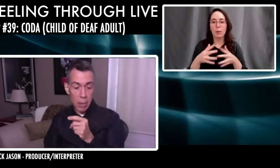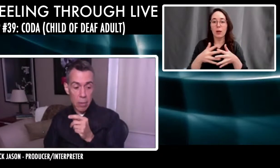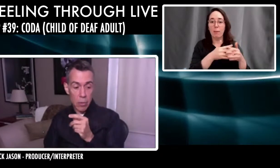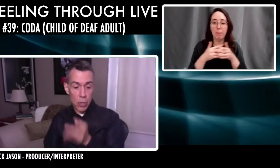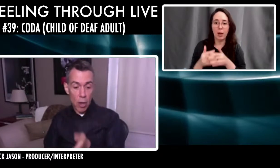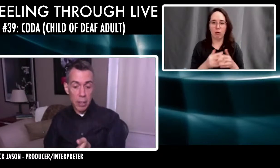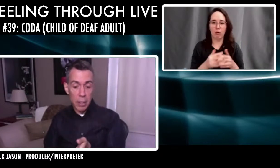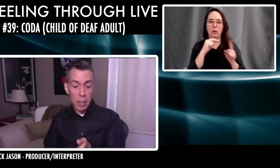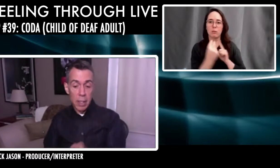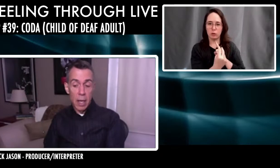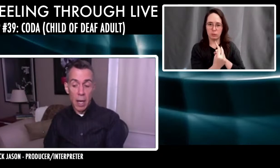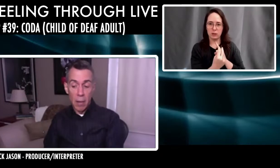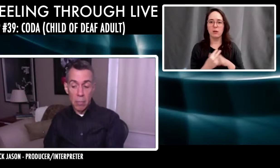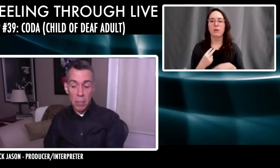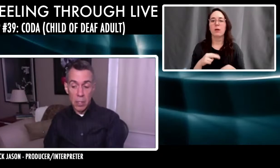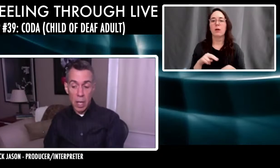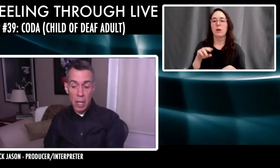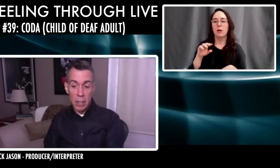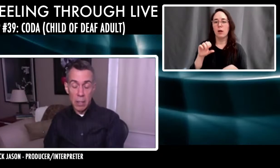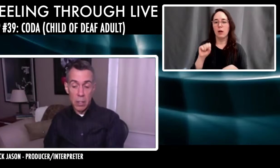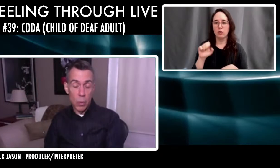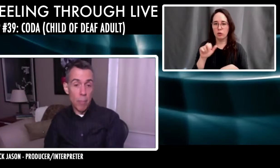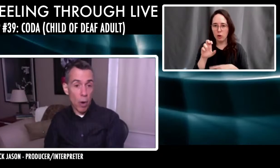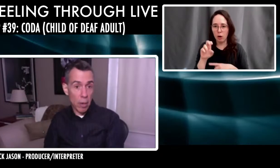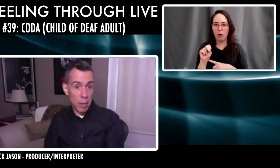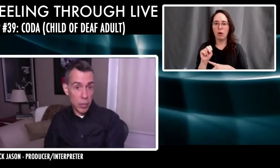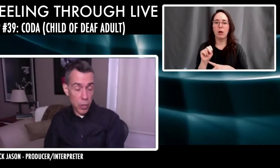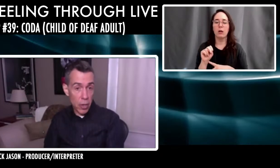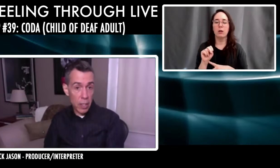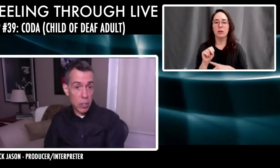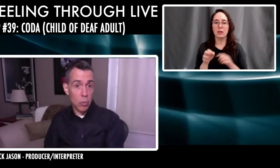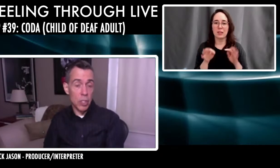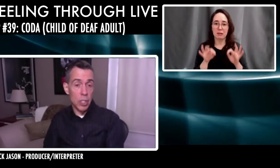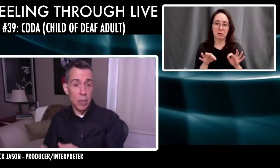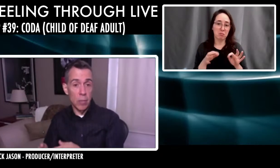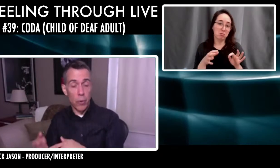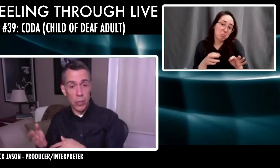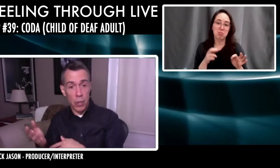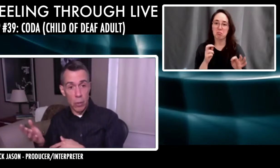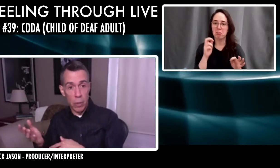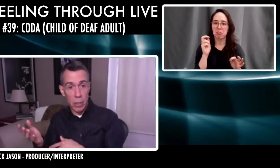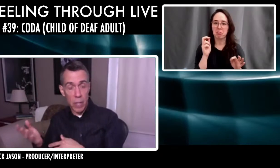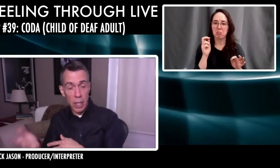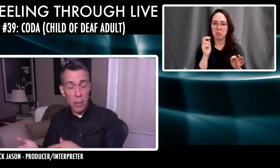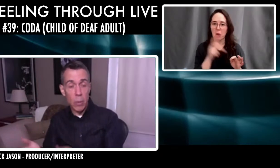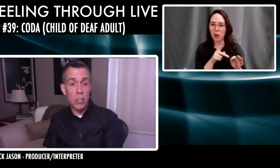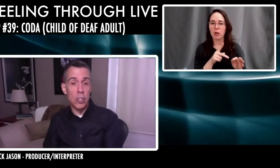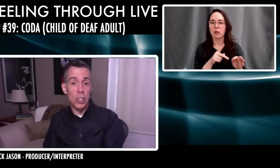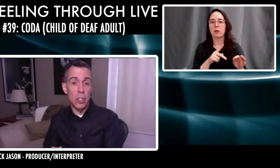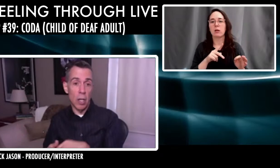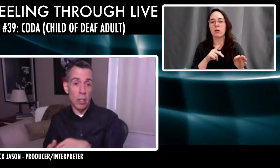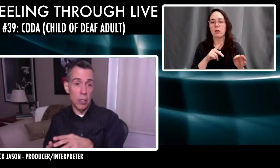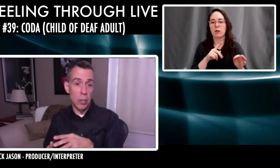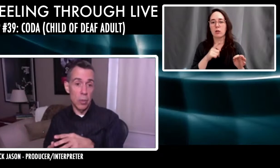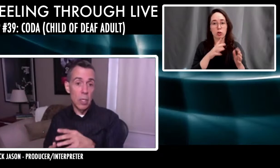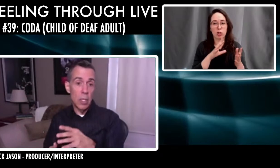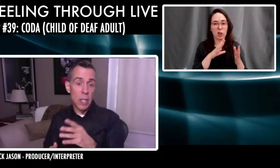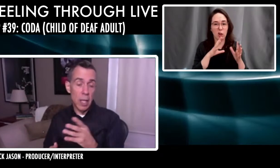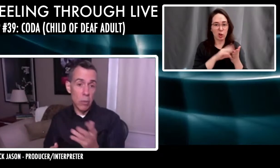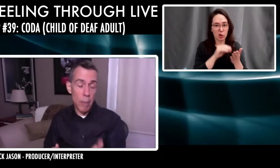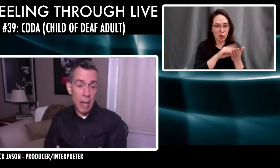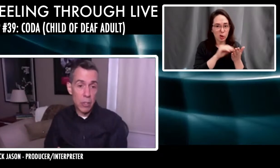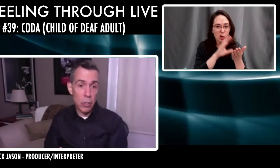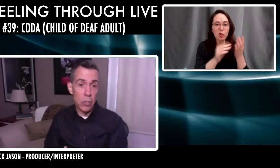and Sean, um, decided to embark on this journey. So she first started learning sign language. She talked to